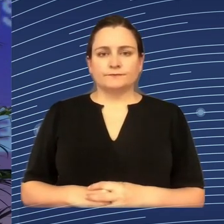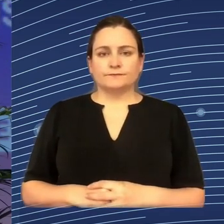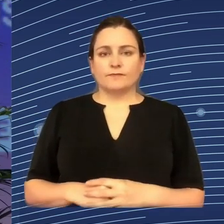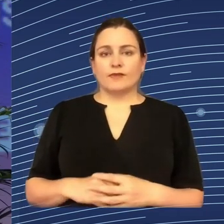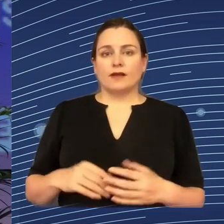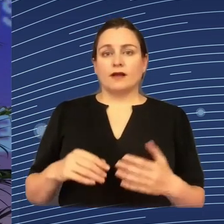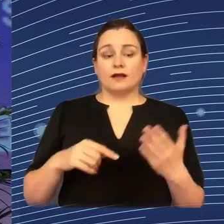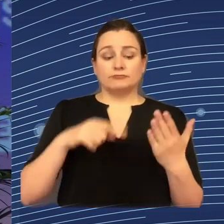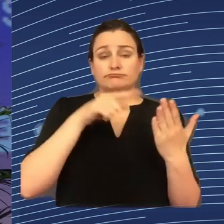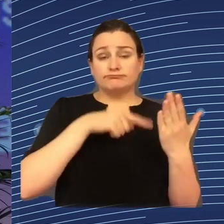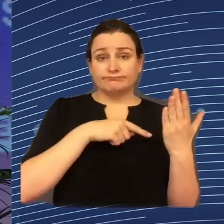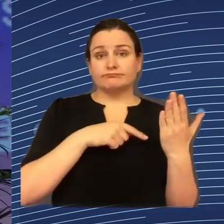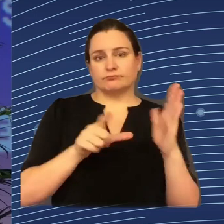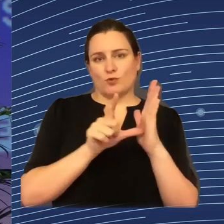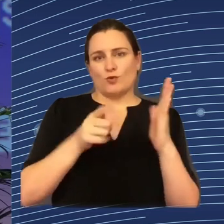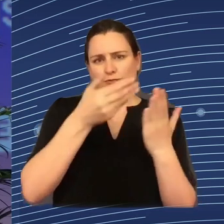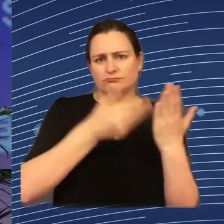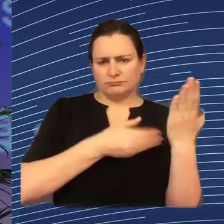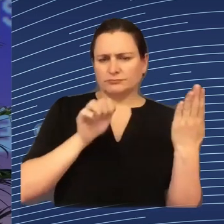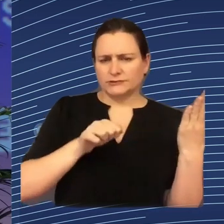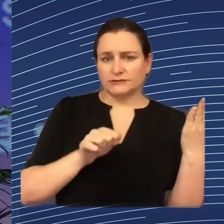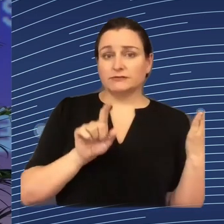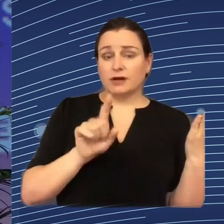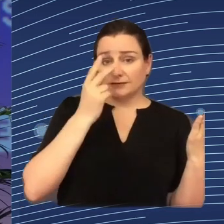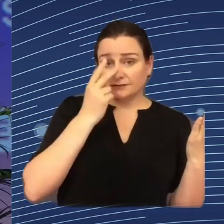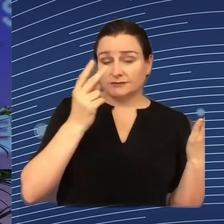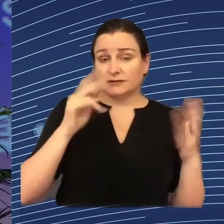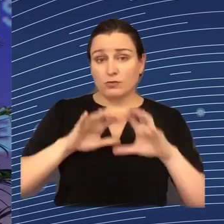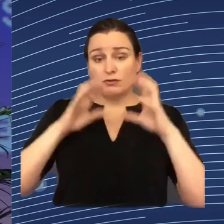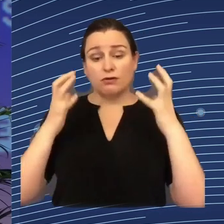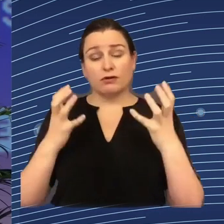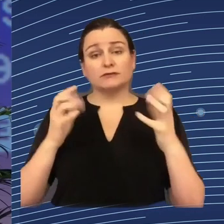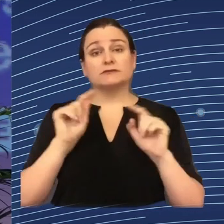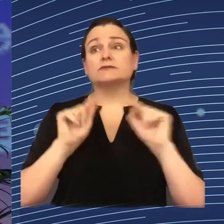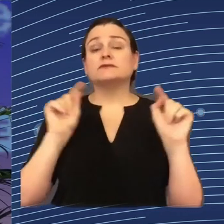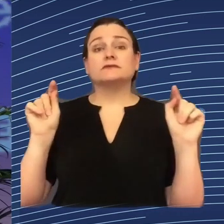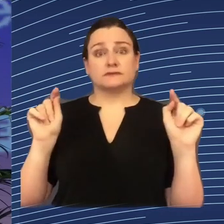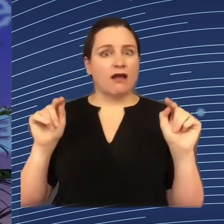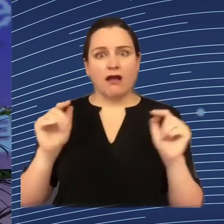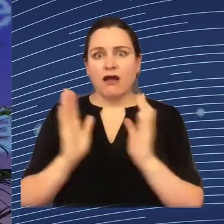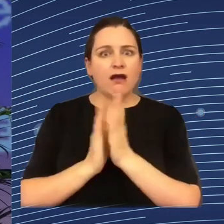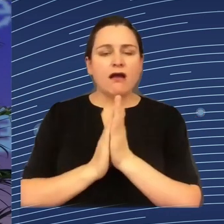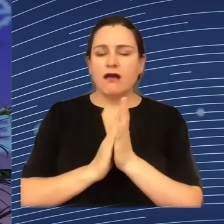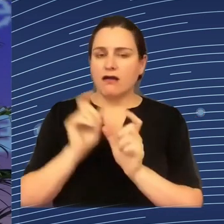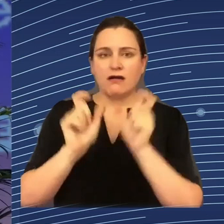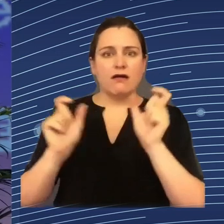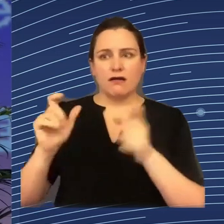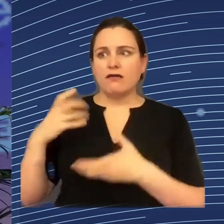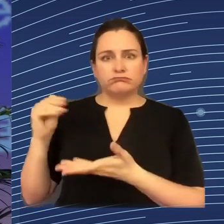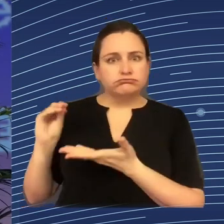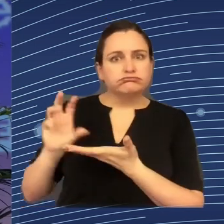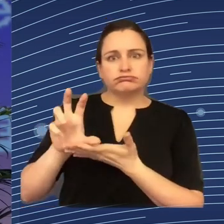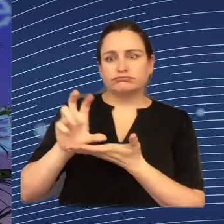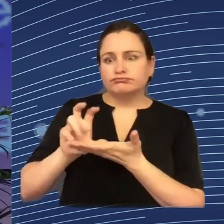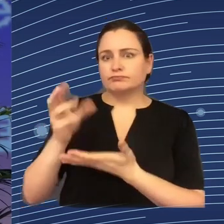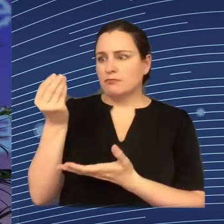we are in a global situation where investments in AI are going faster in other countries, advanced